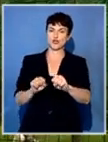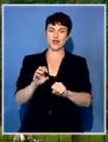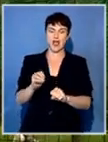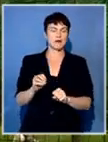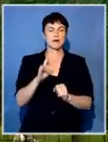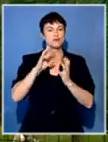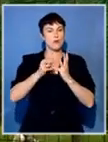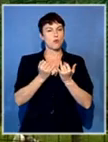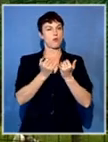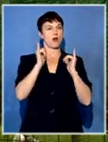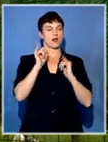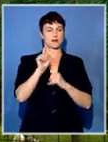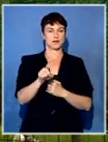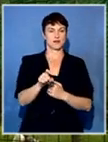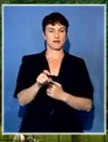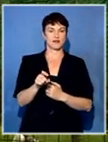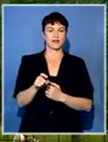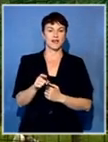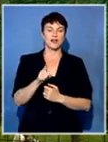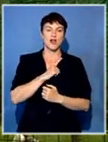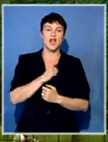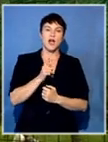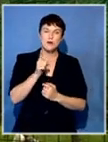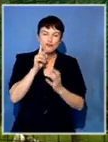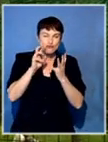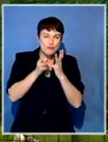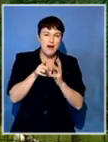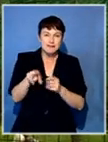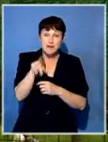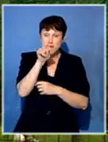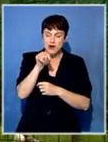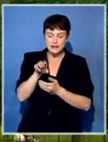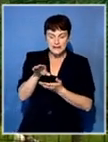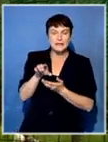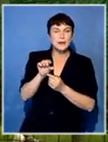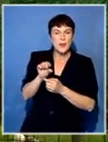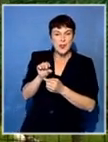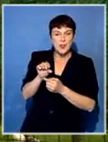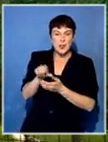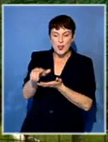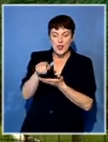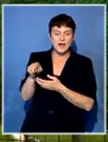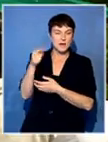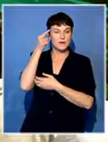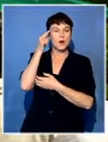try to get them to be able to hear the horn bells from hatch hatch hatch from very young. And that noise is a...